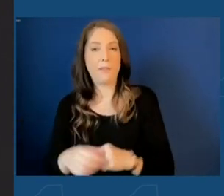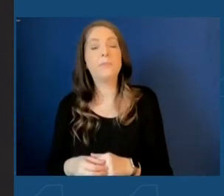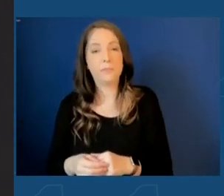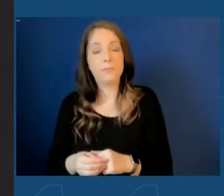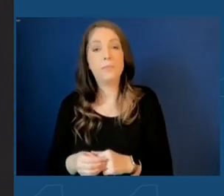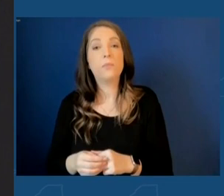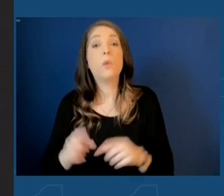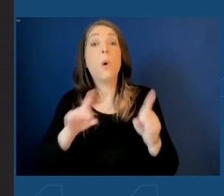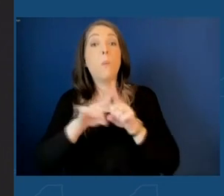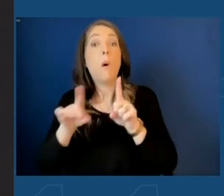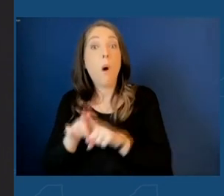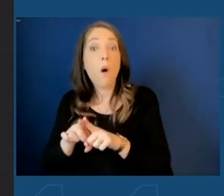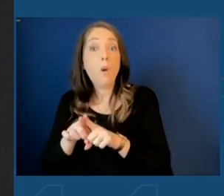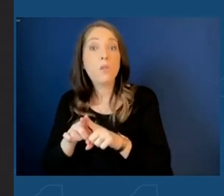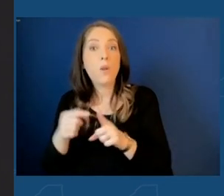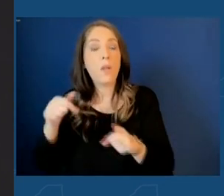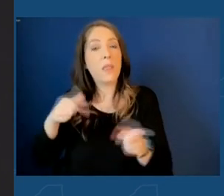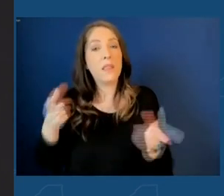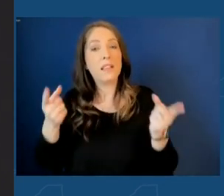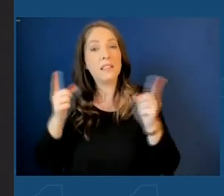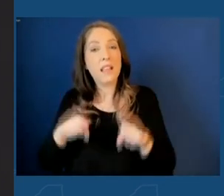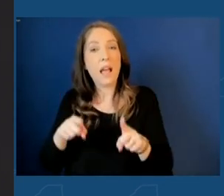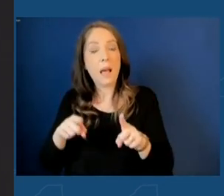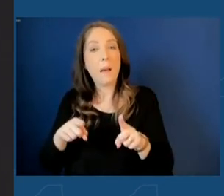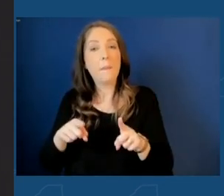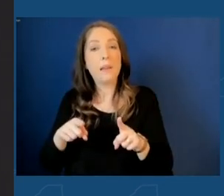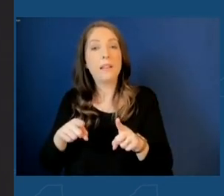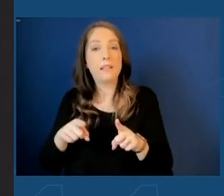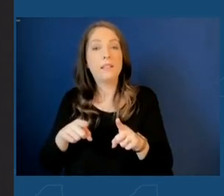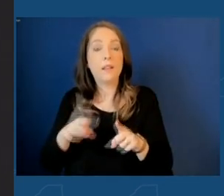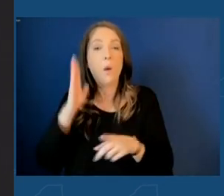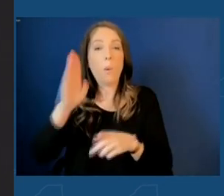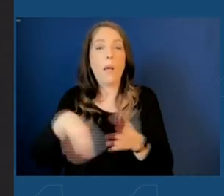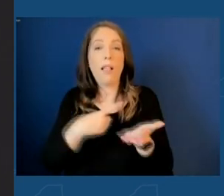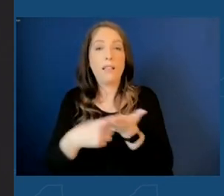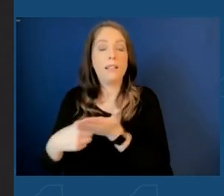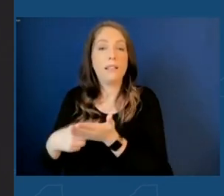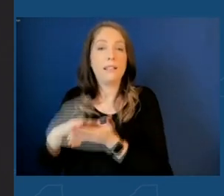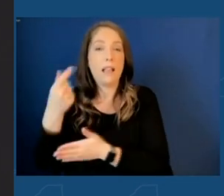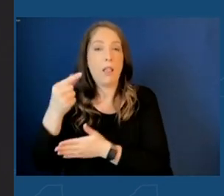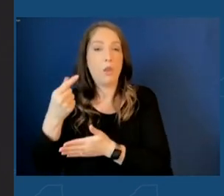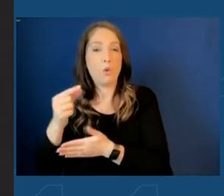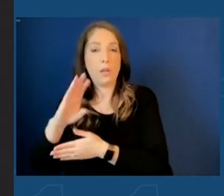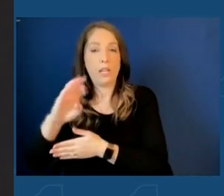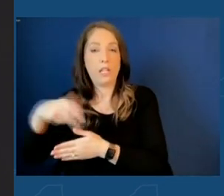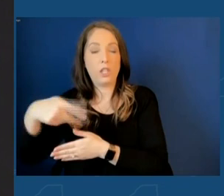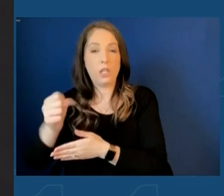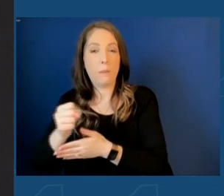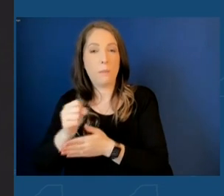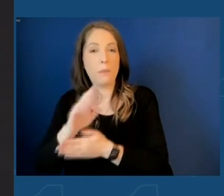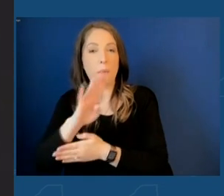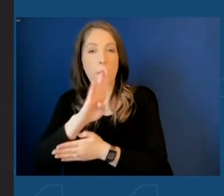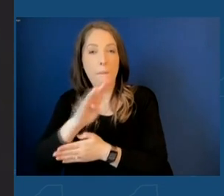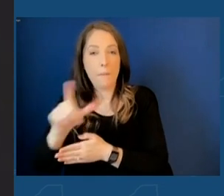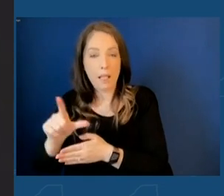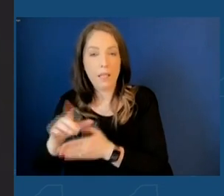But also this happened, we're going to talk about the green chips bill in a minute, but it had to get through the legislature. And I do want to thank Major Leader Andres Stewart